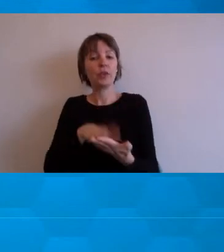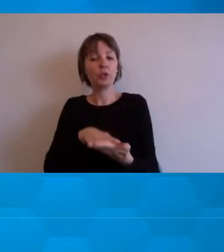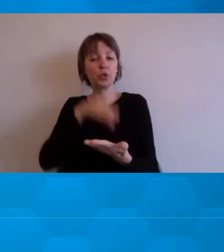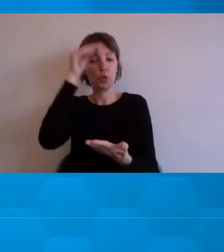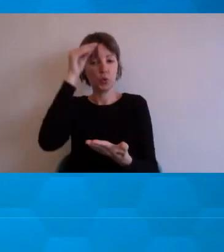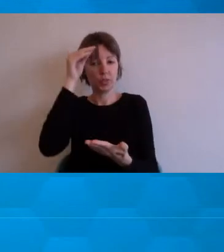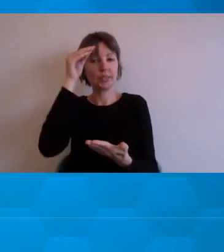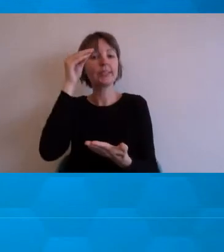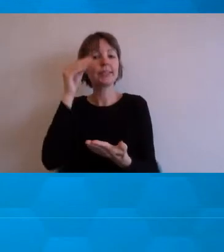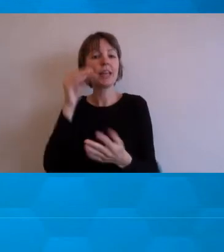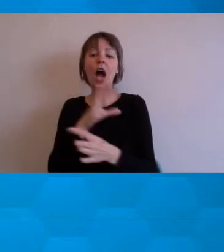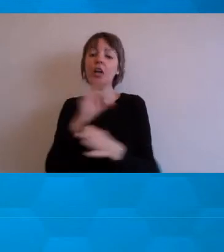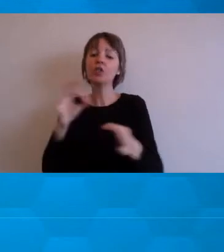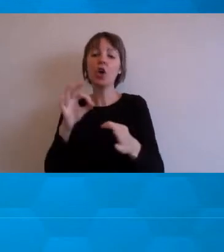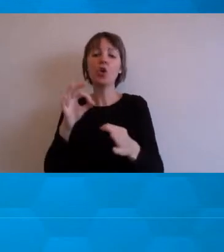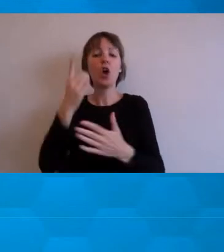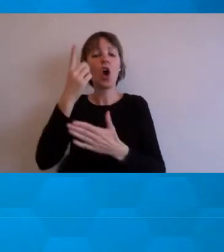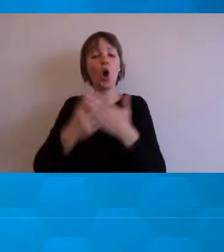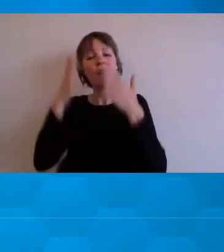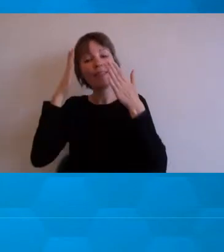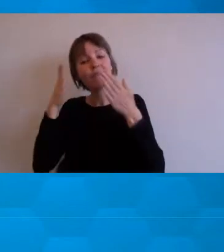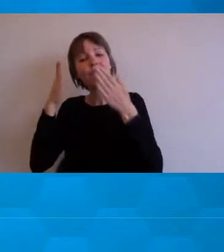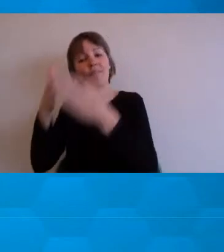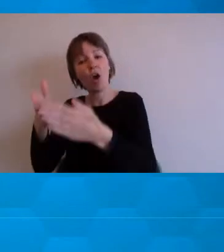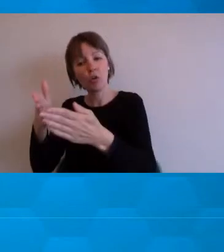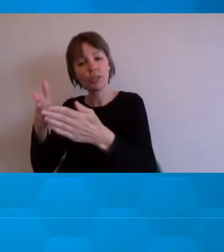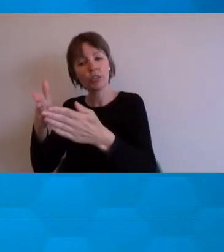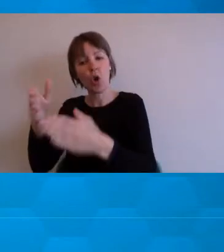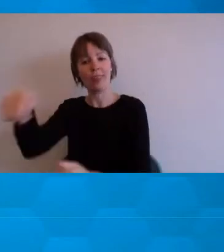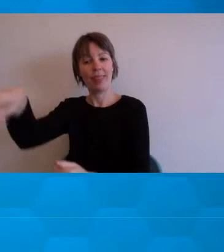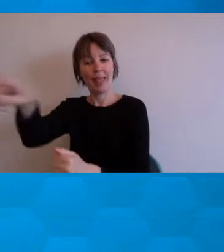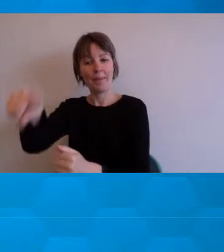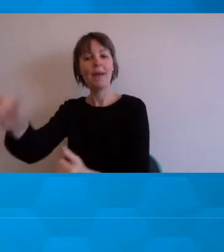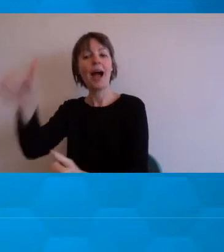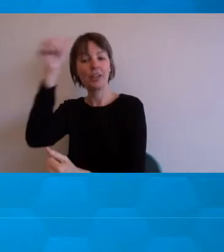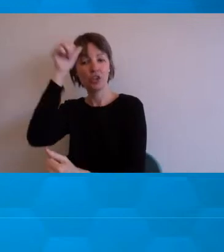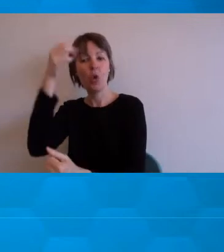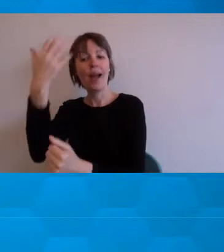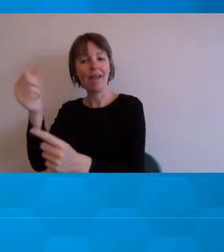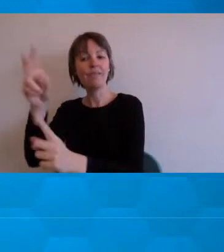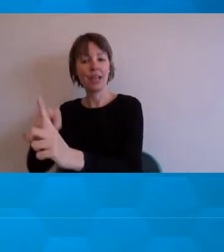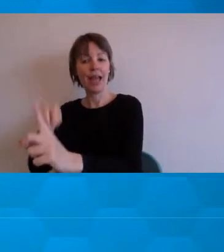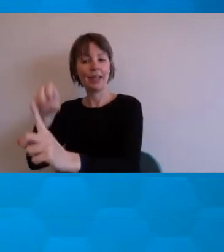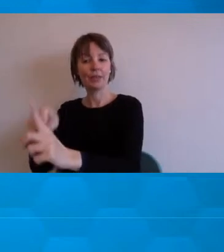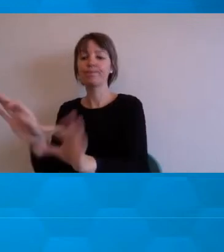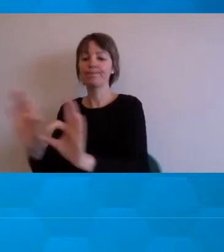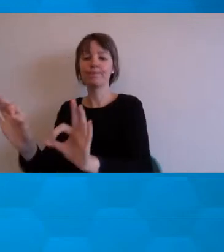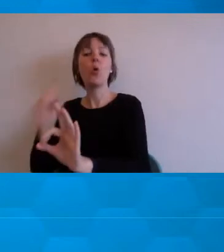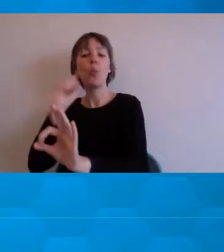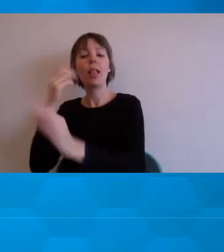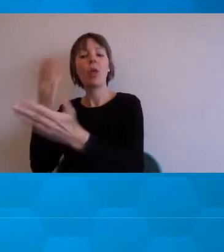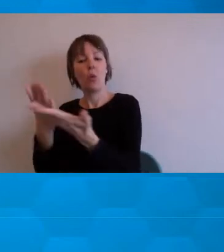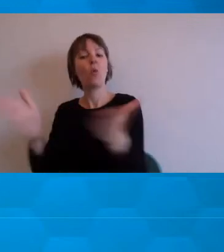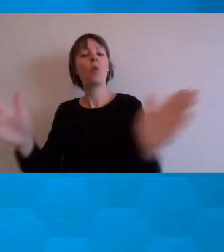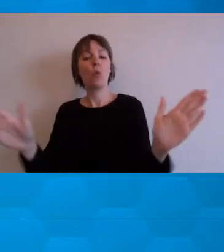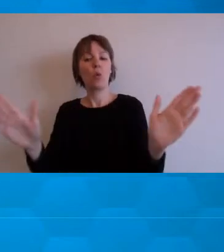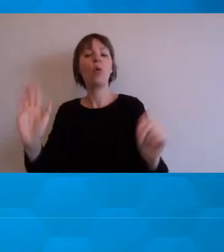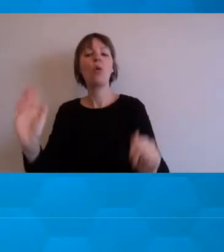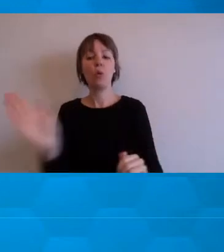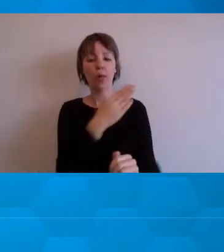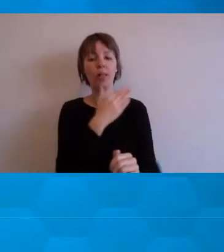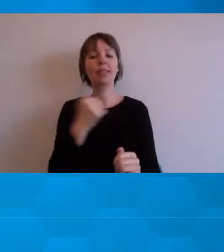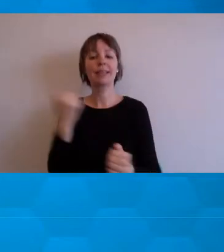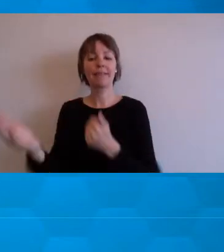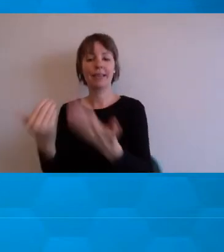focus on students who I know have a diagnosis. I will just give this to everybody because some people